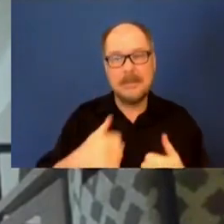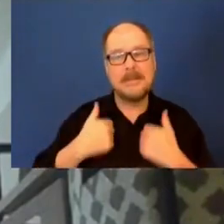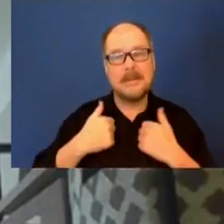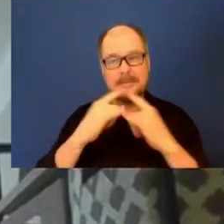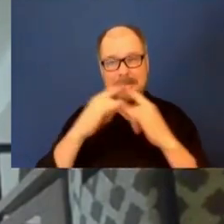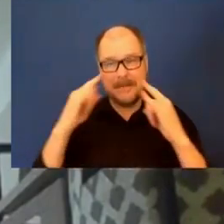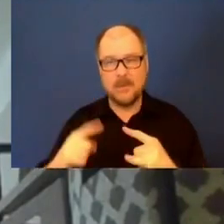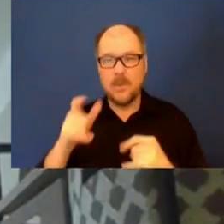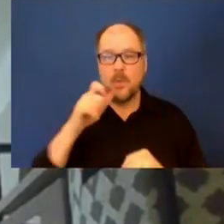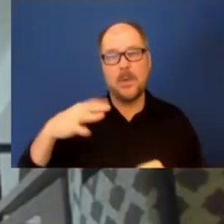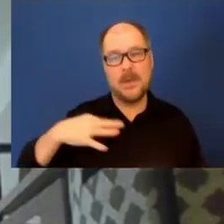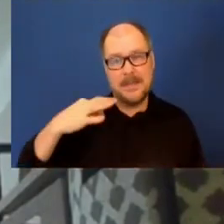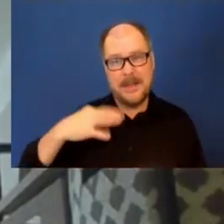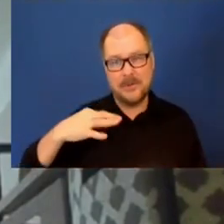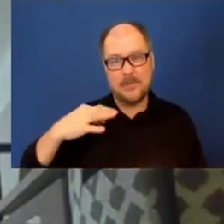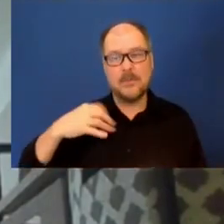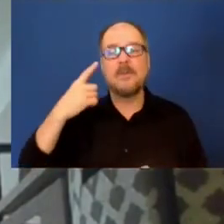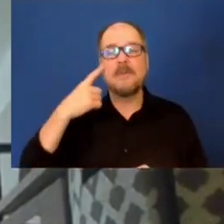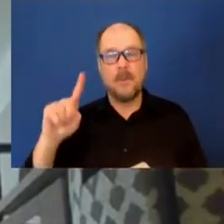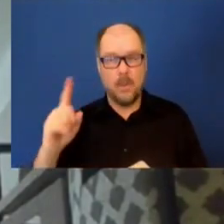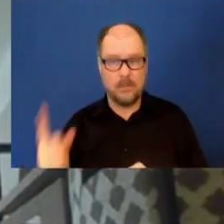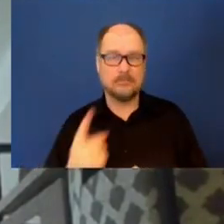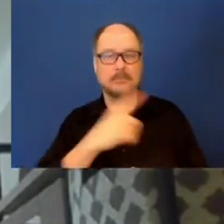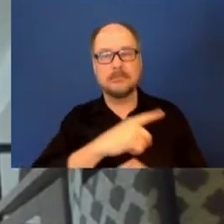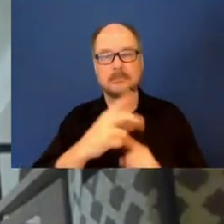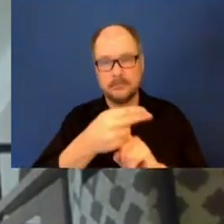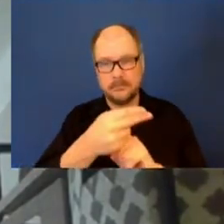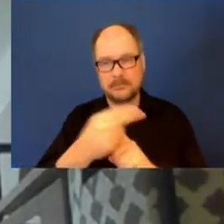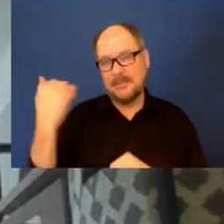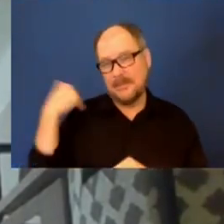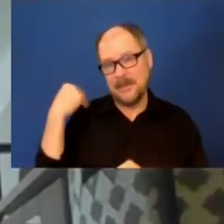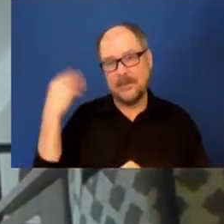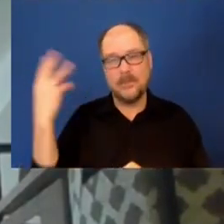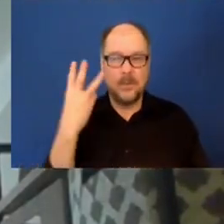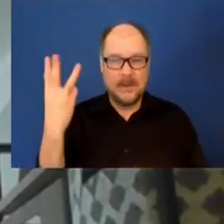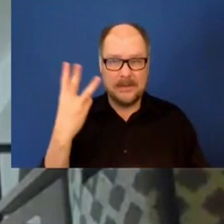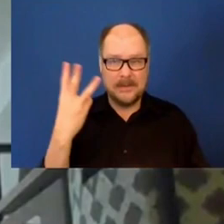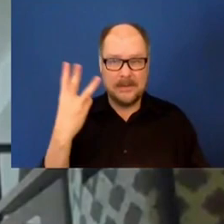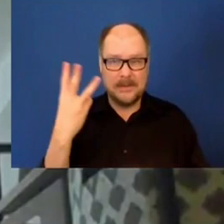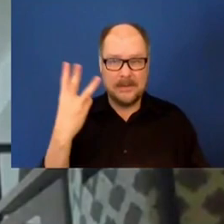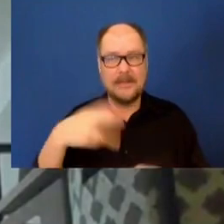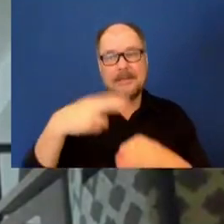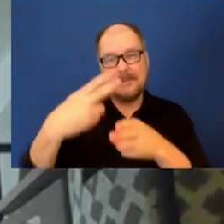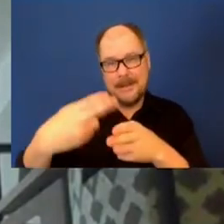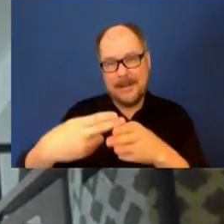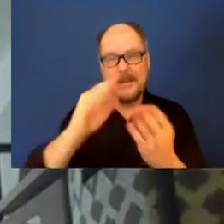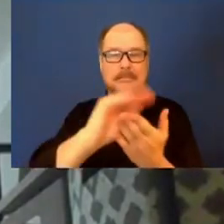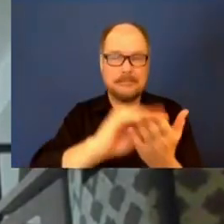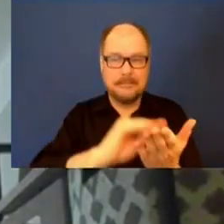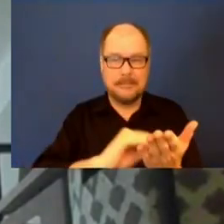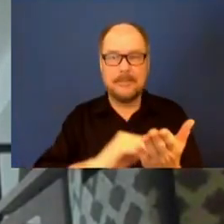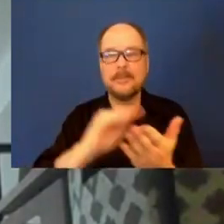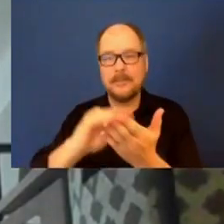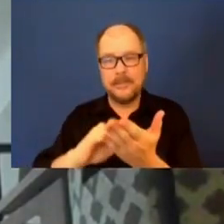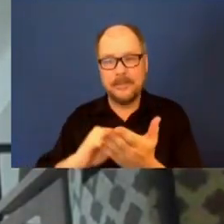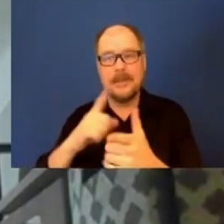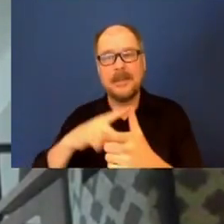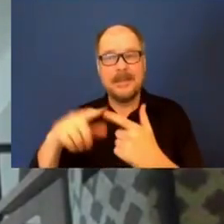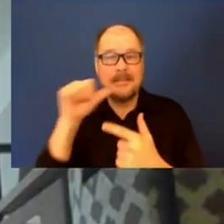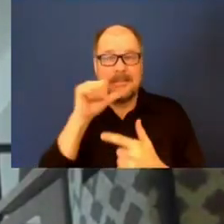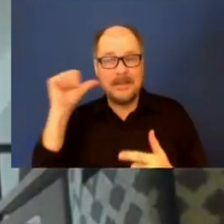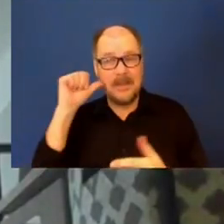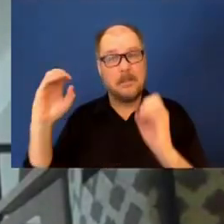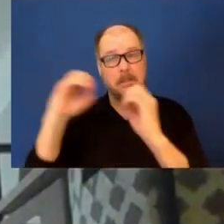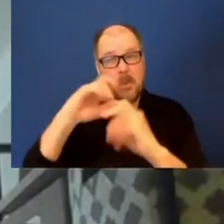area that we were trying to relocate on Wednesday, that we did have more people appear yesterday and they were able to get their name